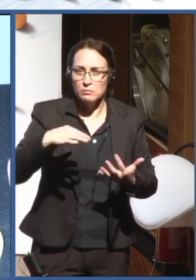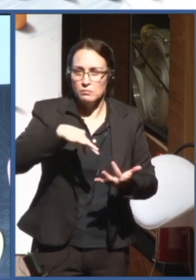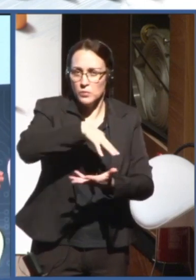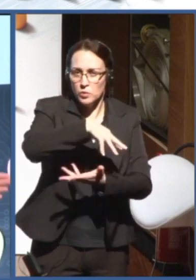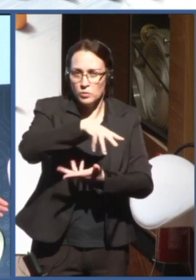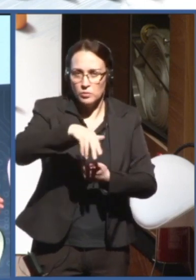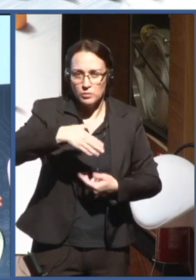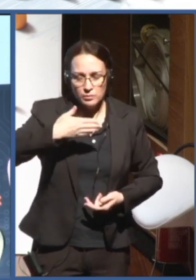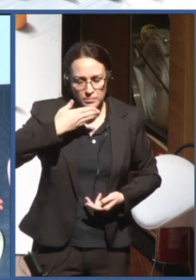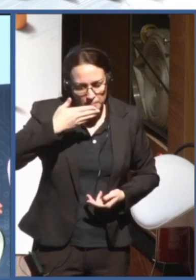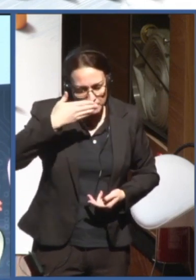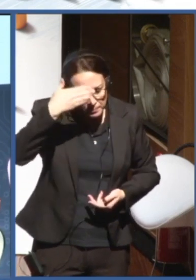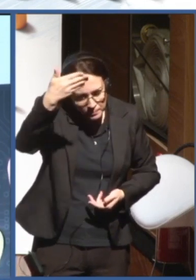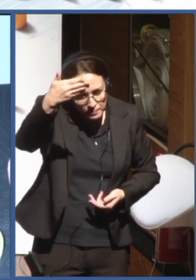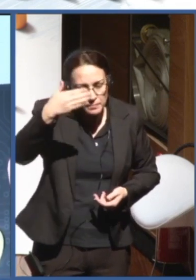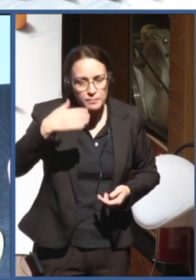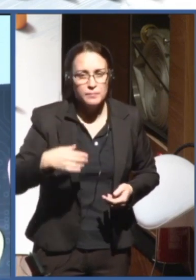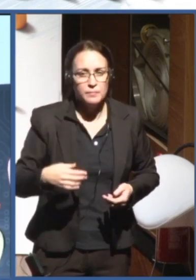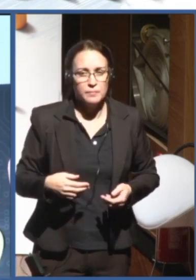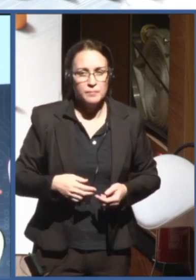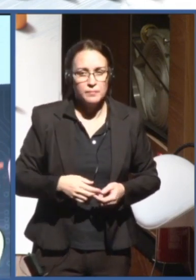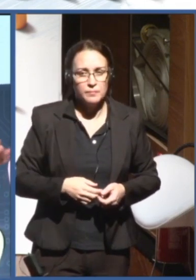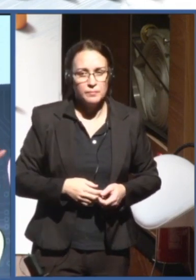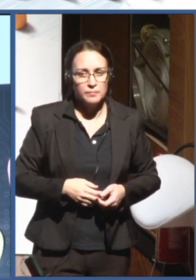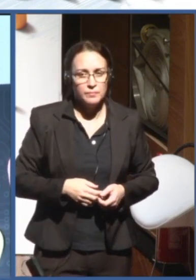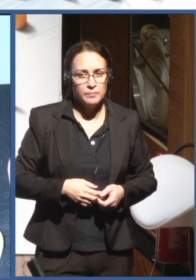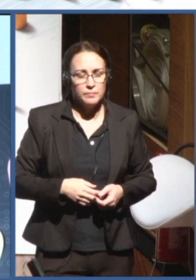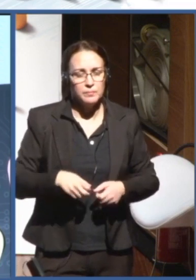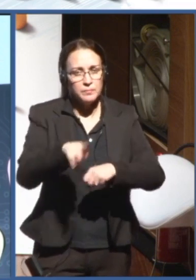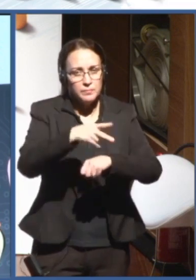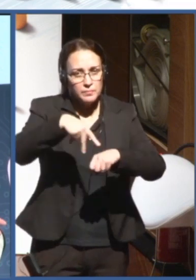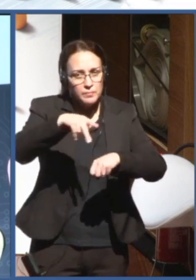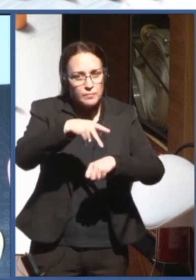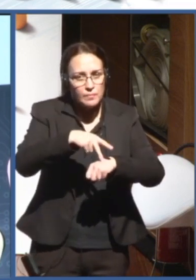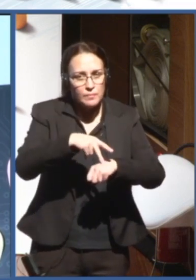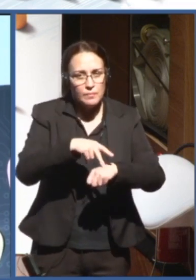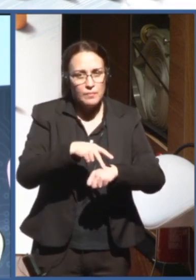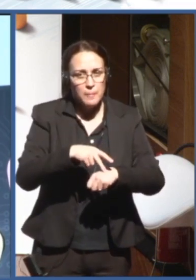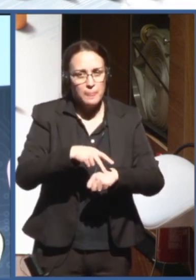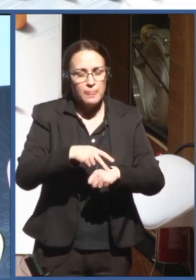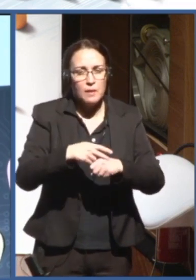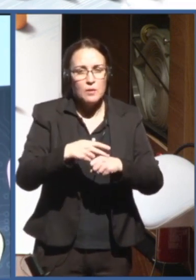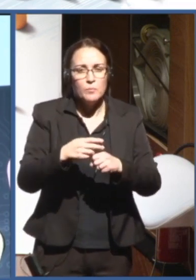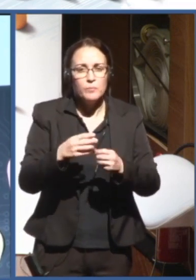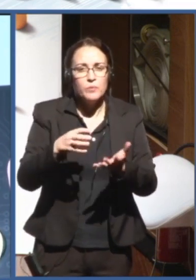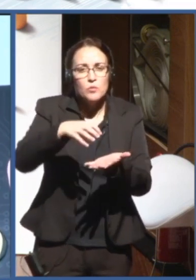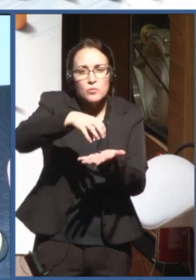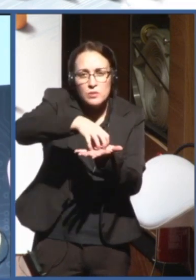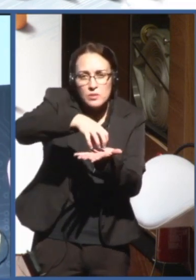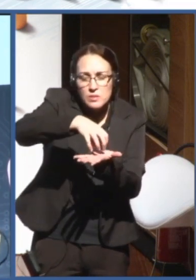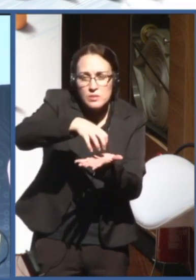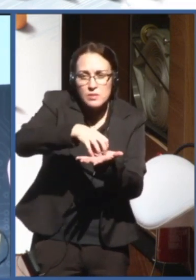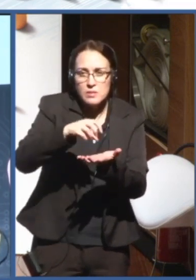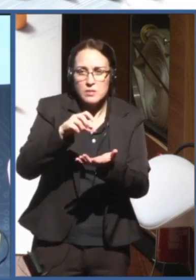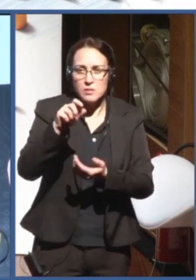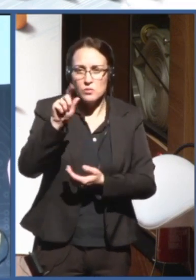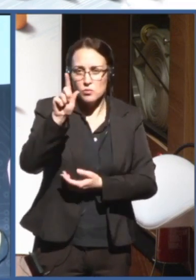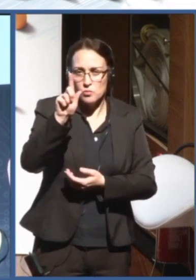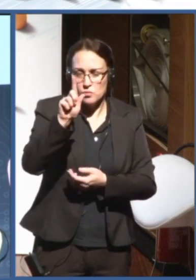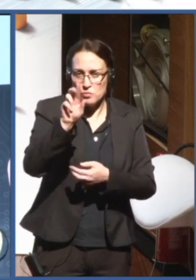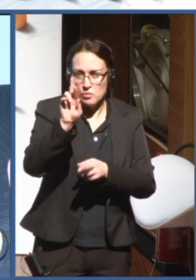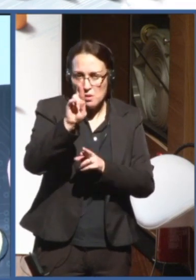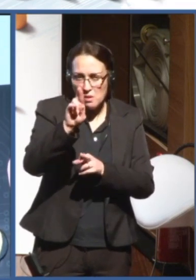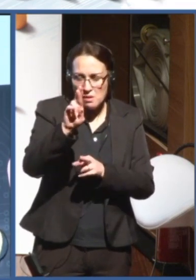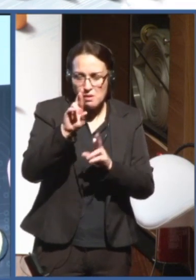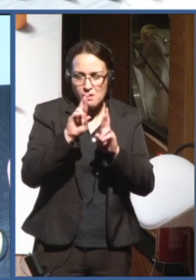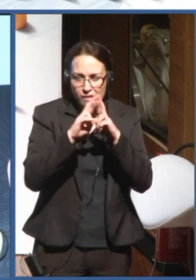do so. Here we have a regional center, the CETIC, and we have been sitting together yesterday afternoon, and I